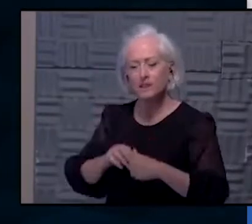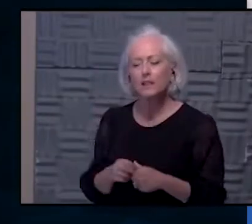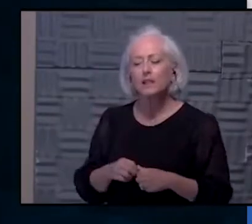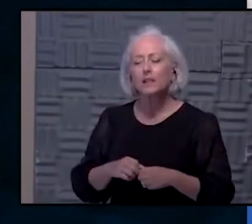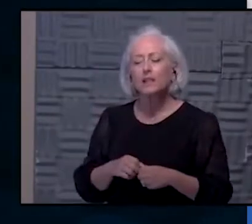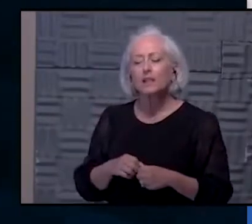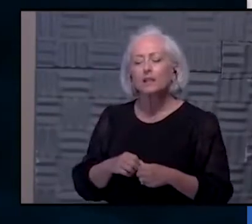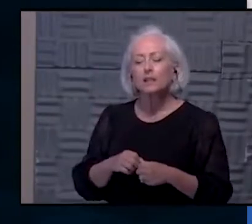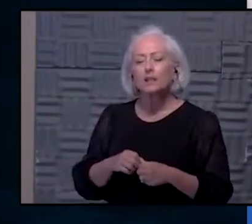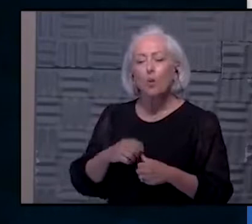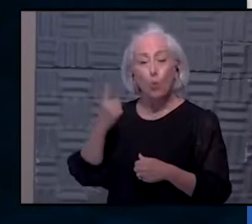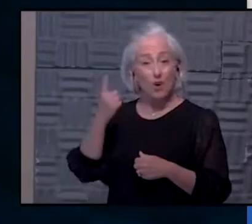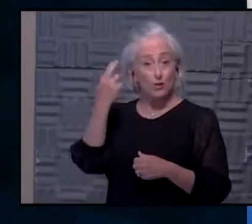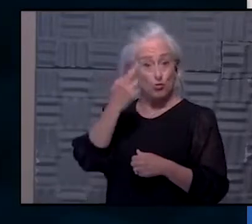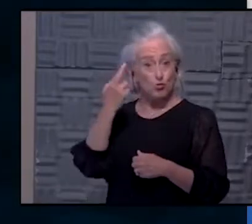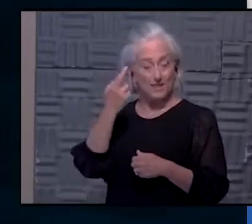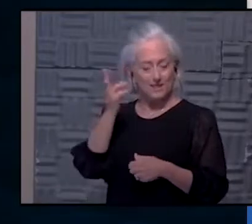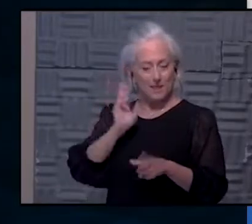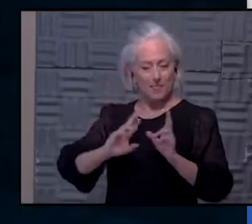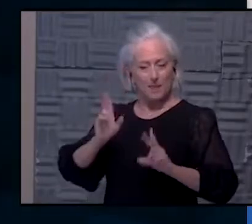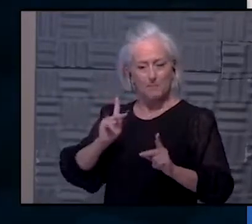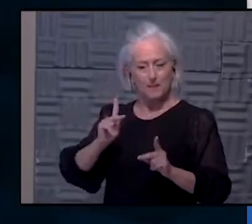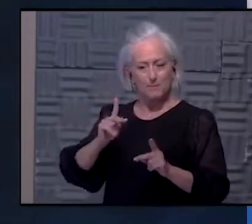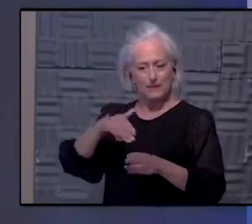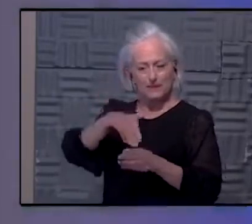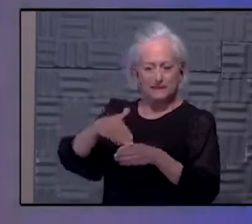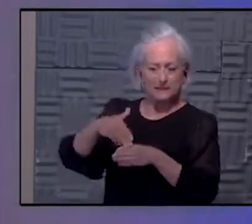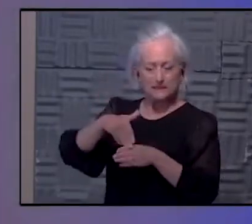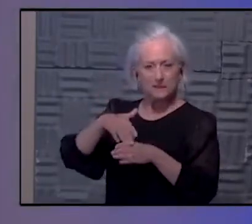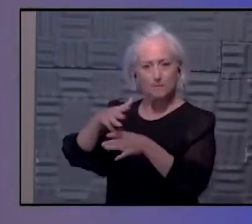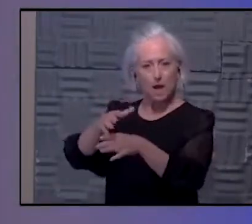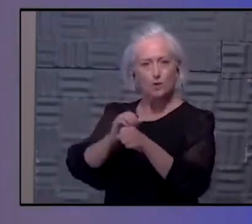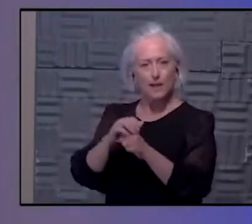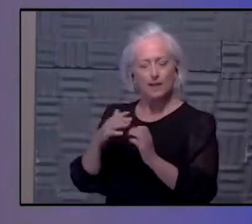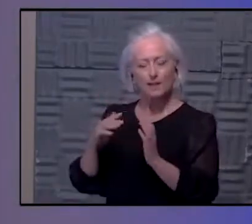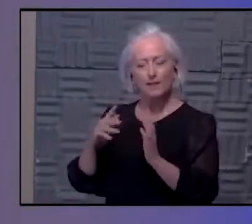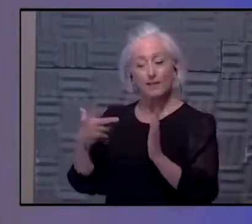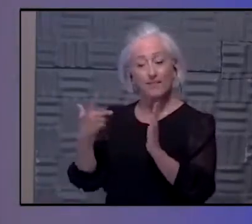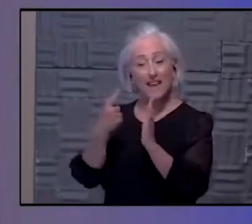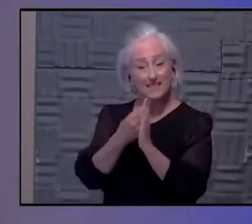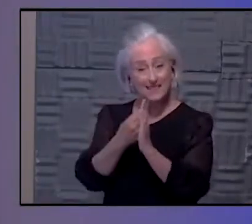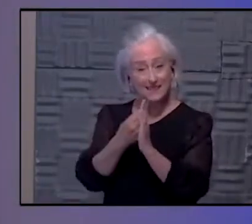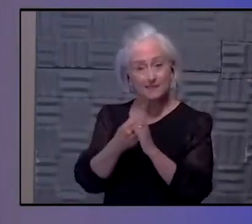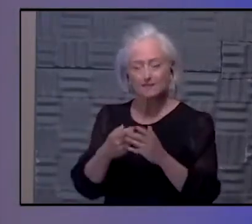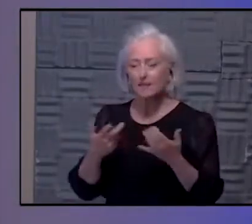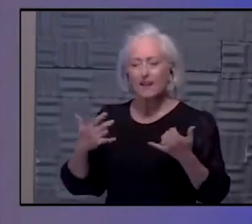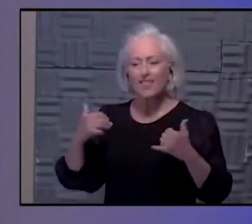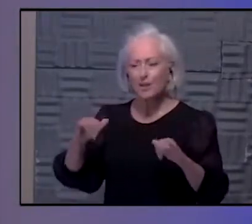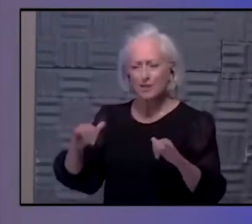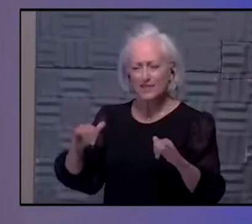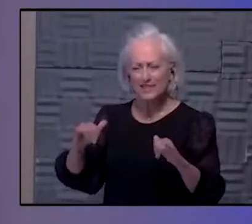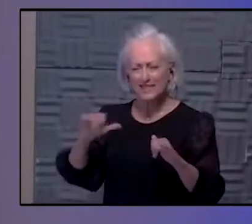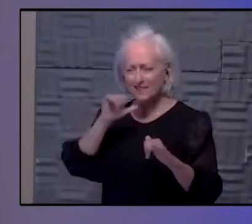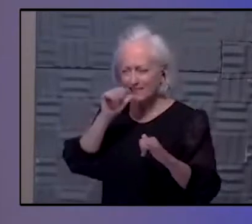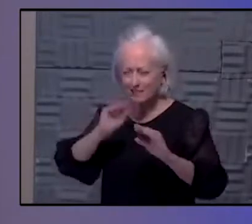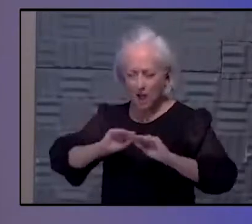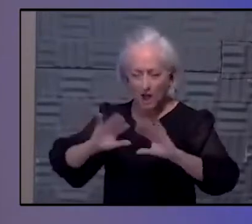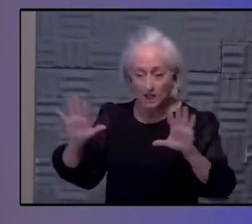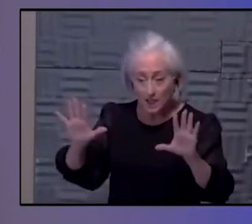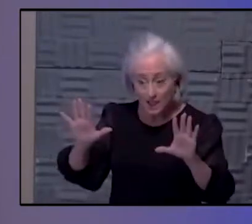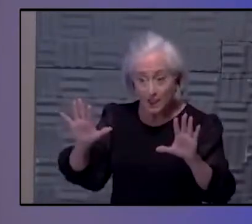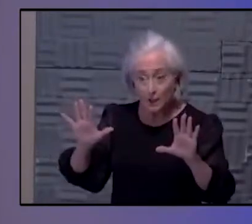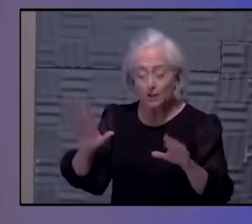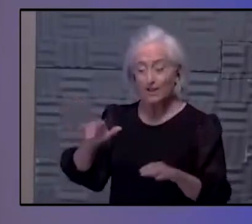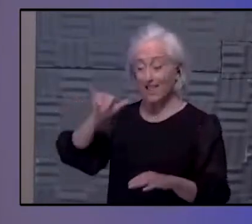actually one of the reasons that people are a little hesitant to get the vaccine sometimes, is there's still lack of clarity that the vaccine is free.